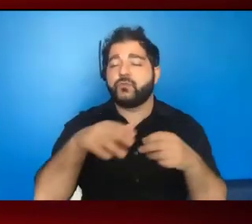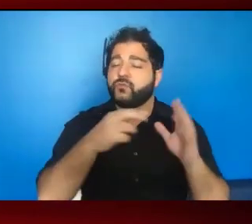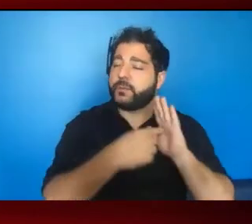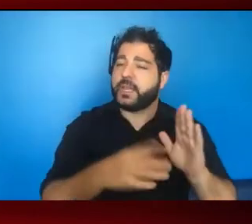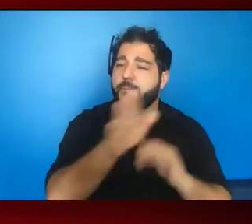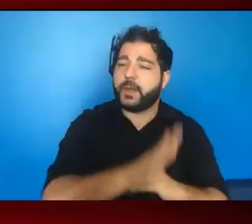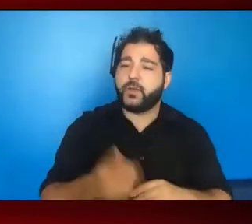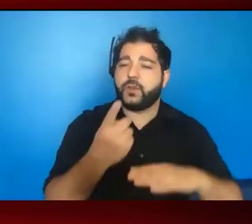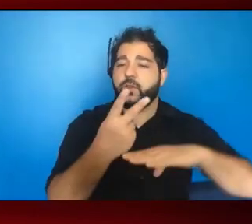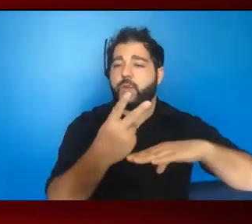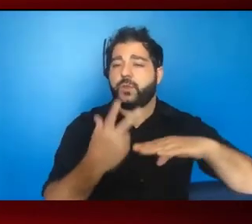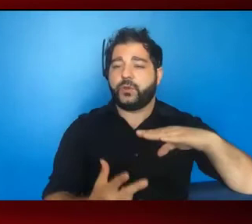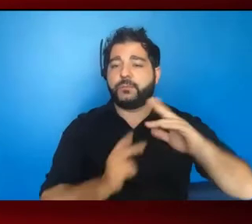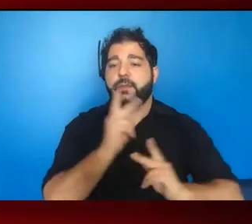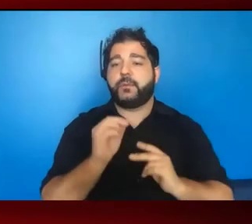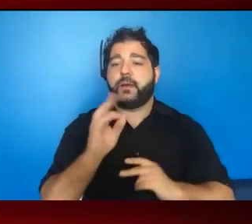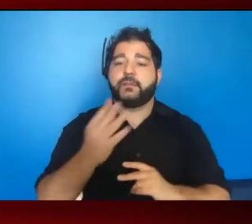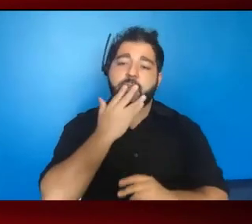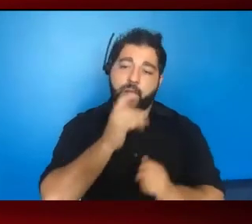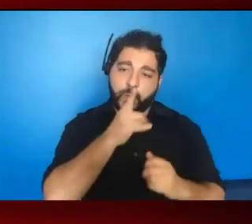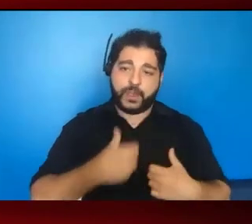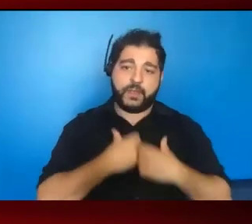of people of color living with HIV.